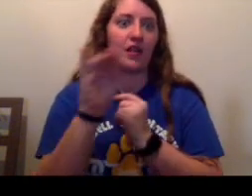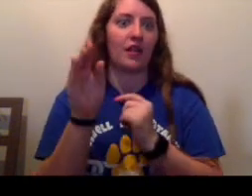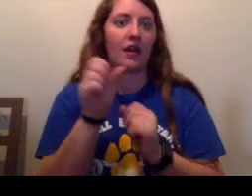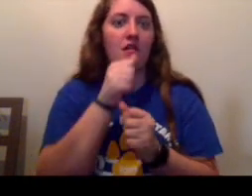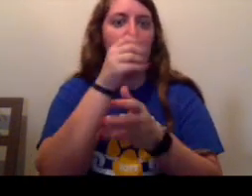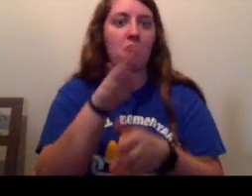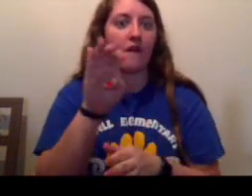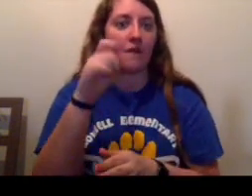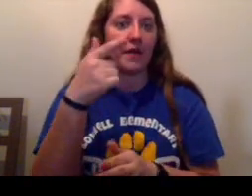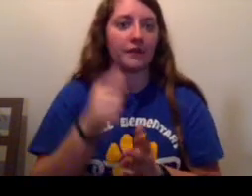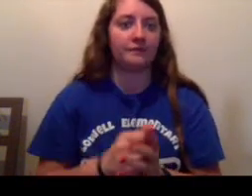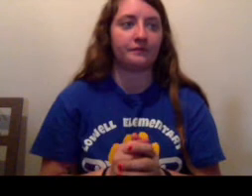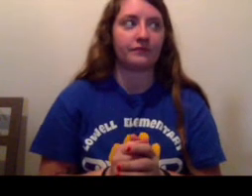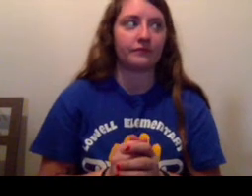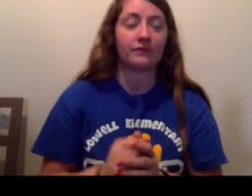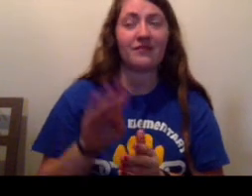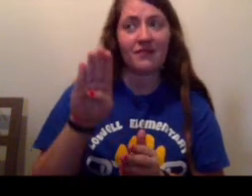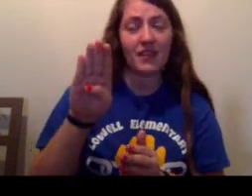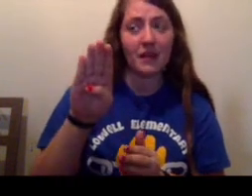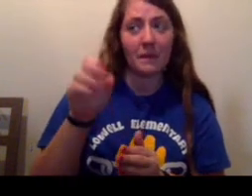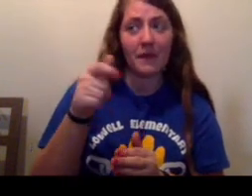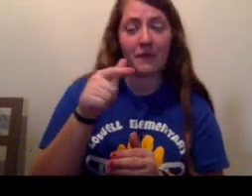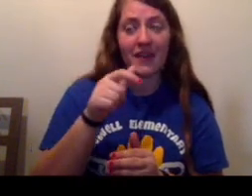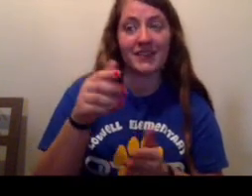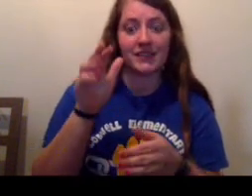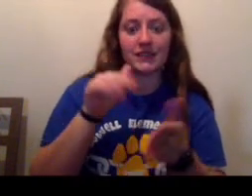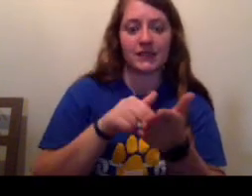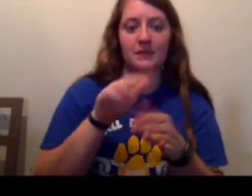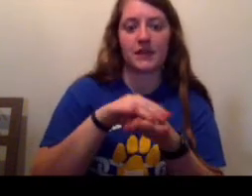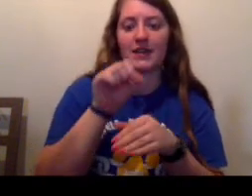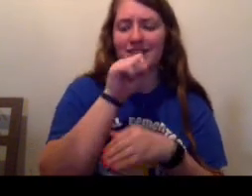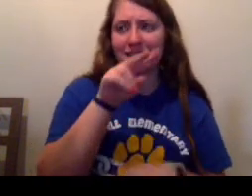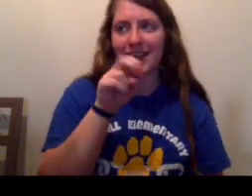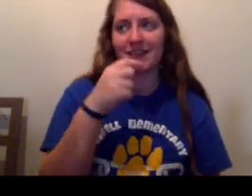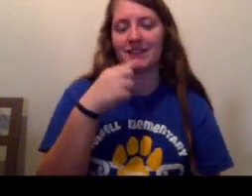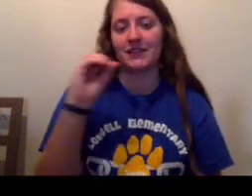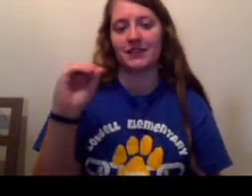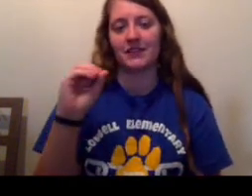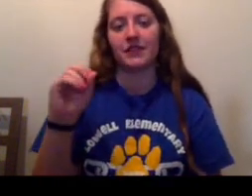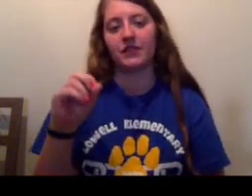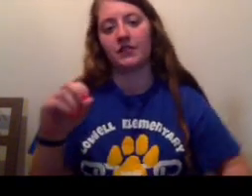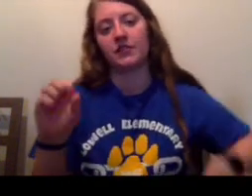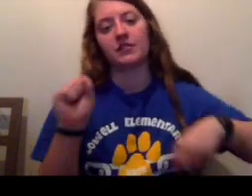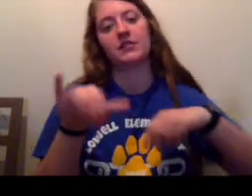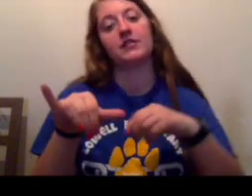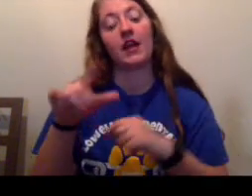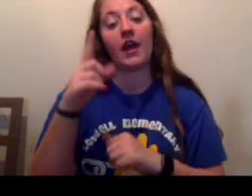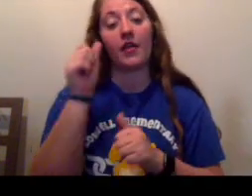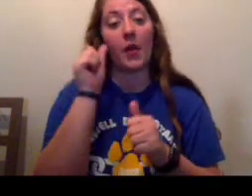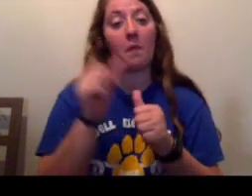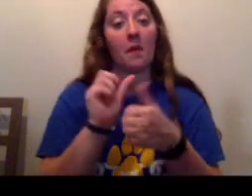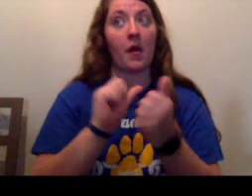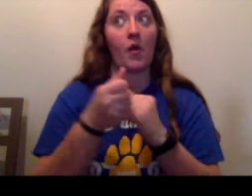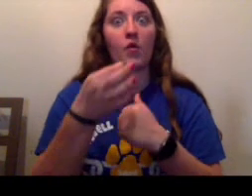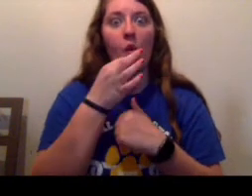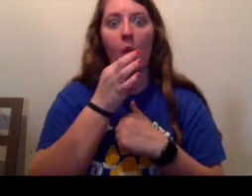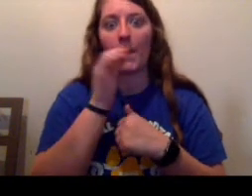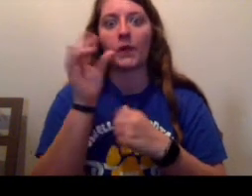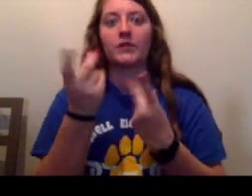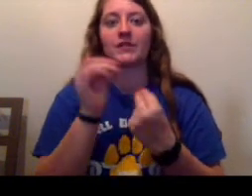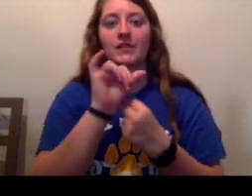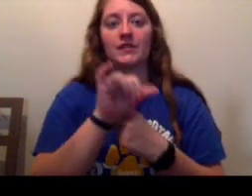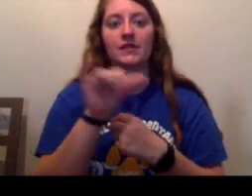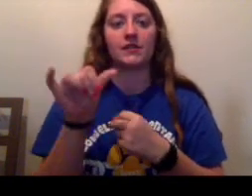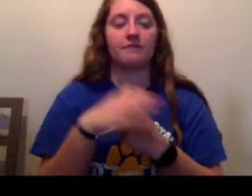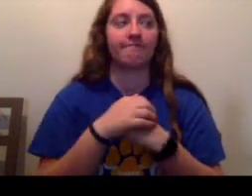Barf Bag stepped on a rattlesnake, said Zero. Stanley remembered how he'd almost done the same. I